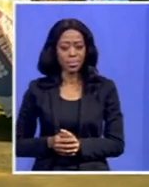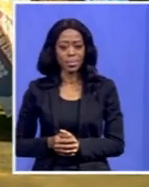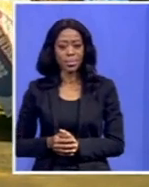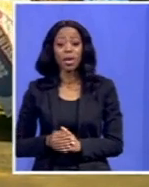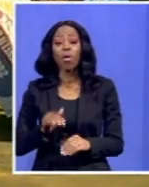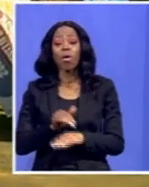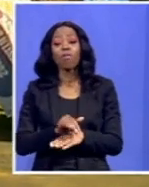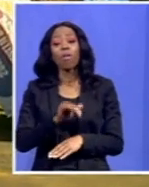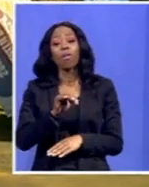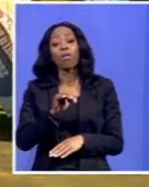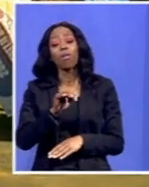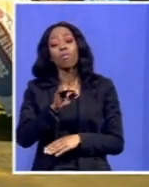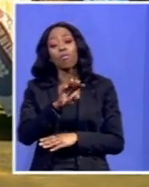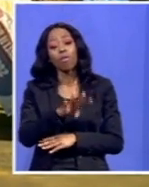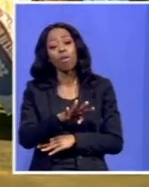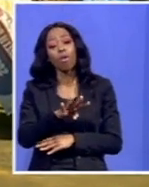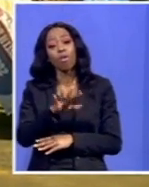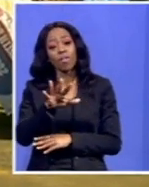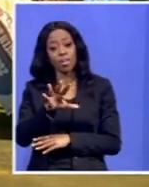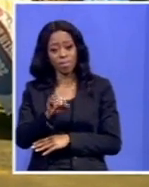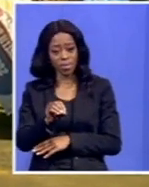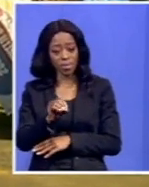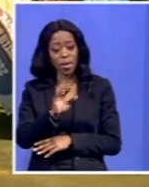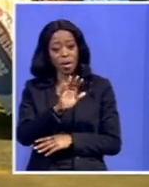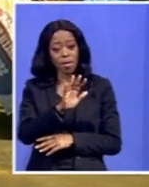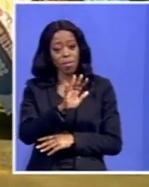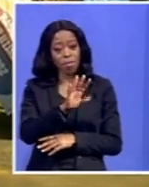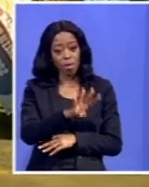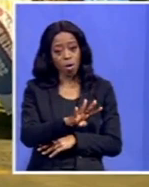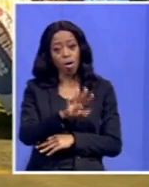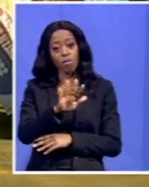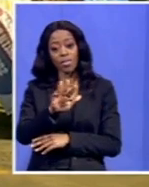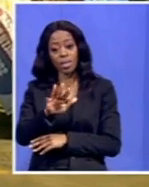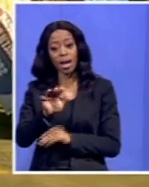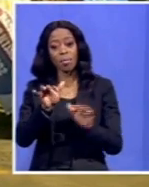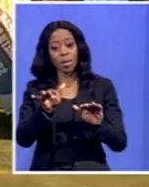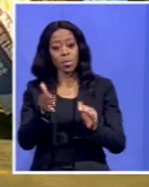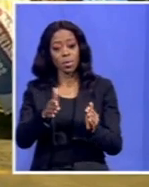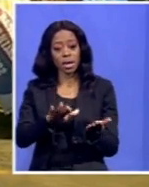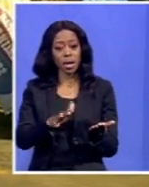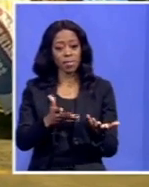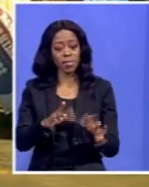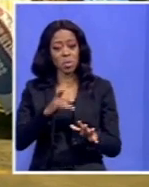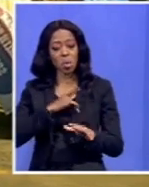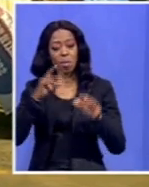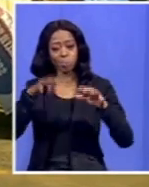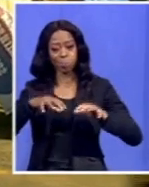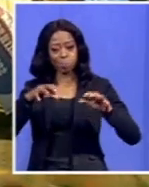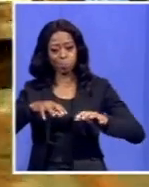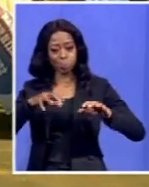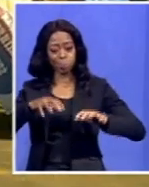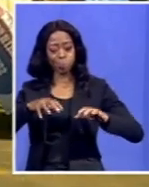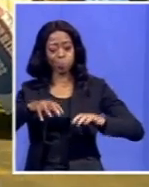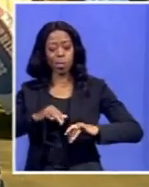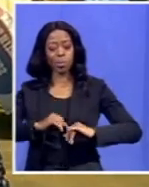459 people who died as a result of the floods and also